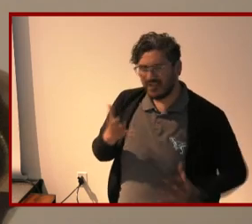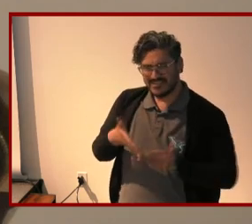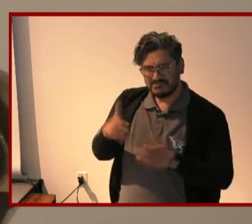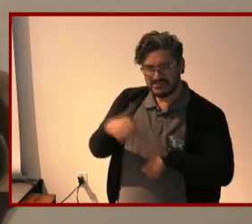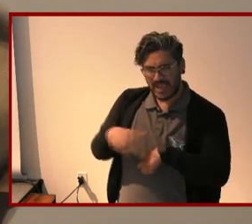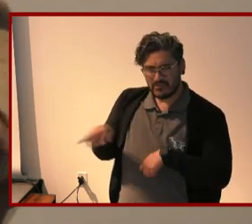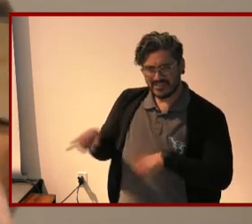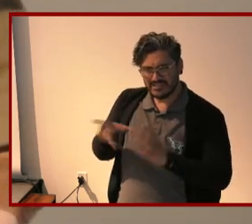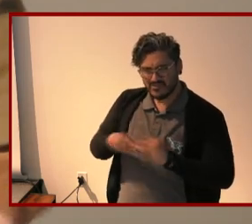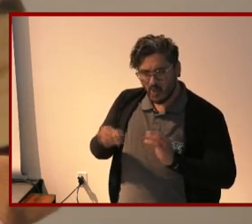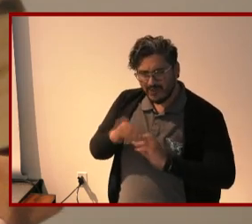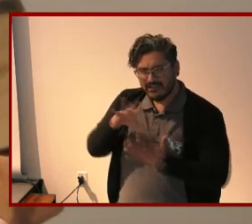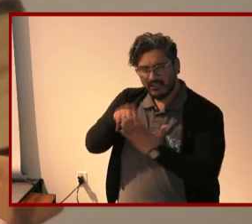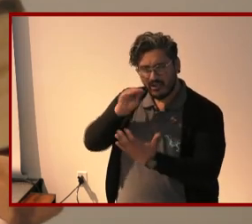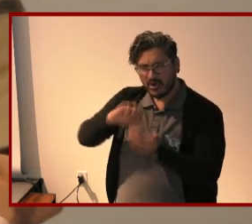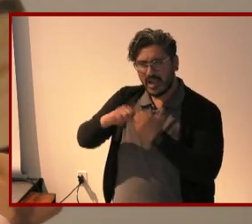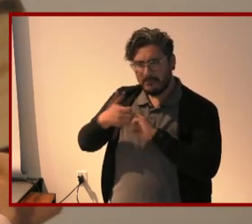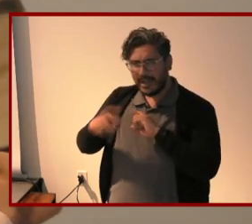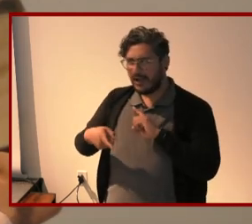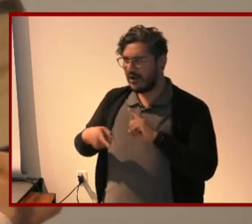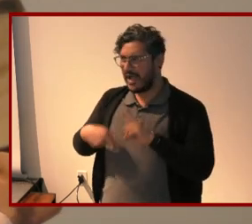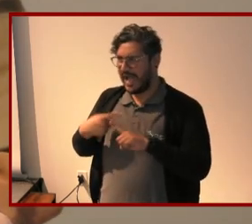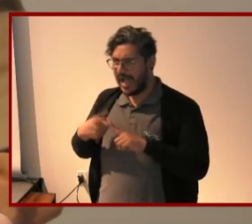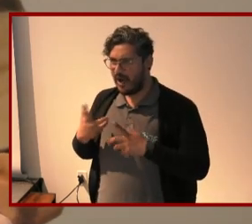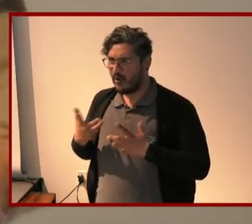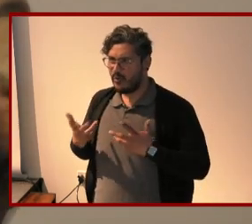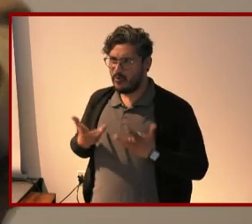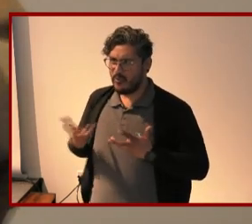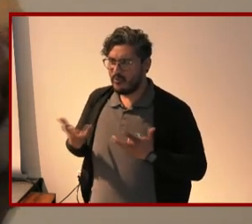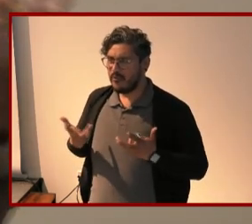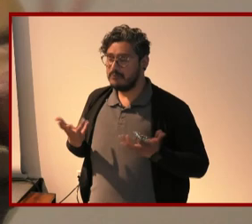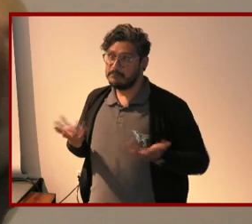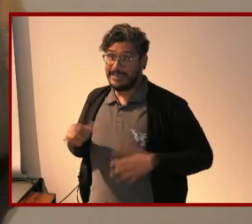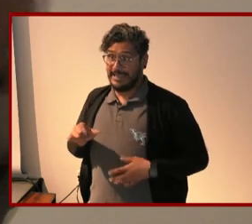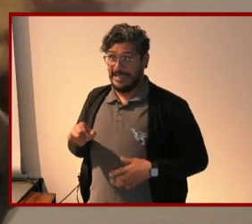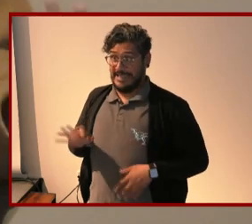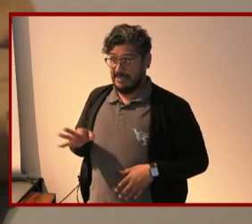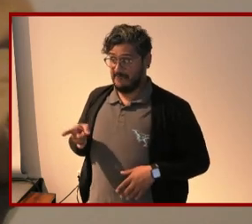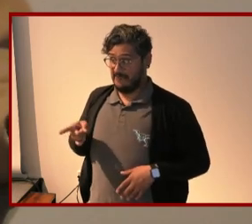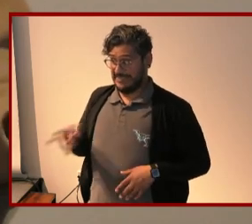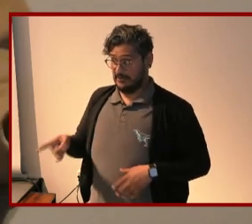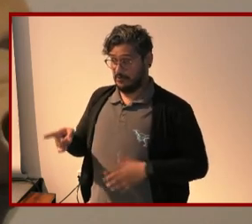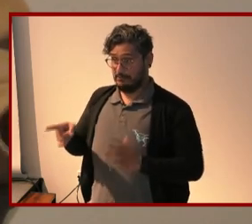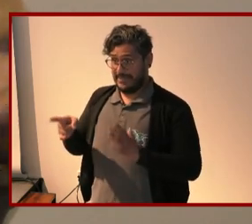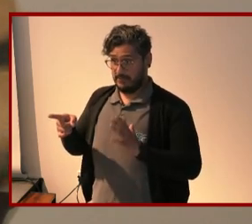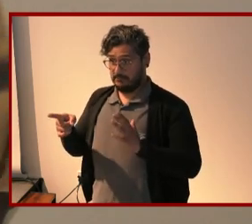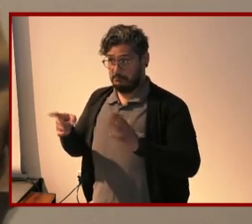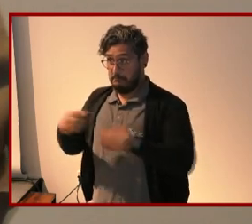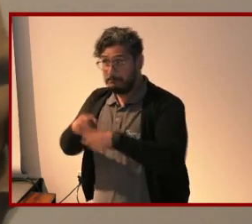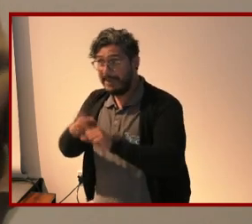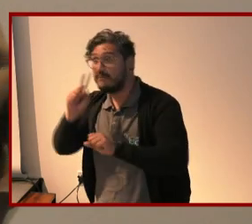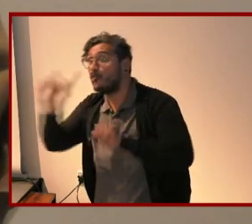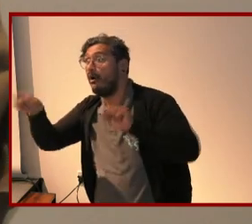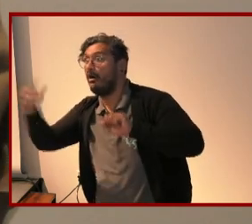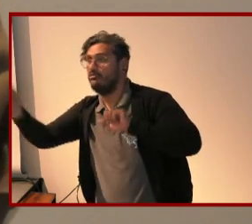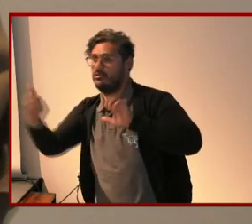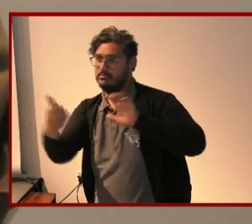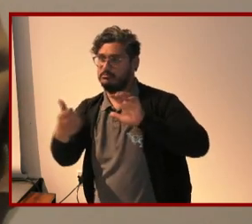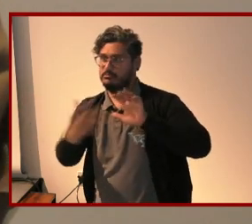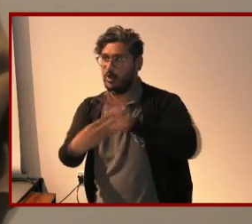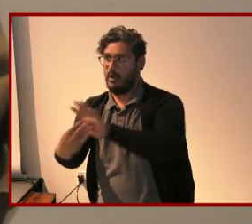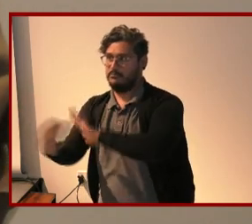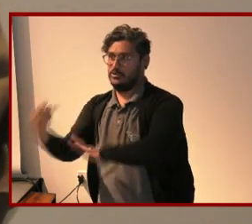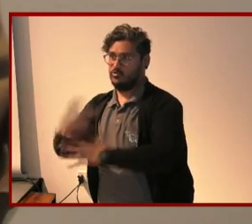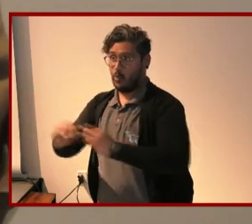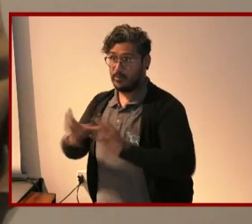you know how people are are if this can be if this is being replicated in other stories and certainly it really